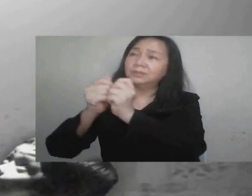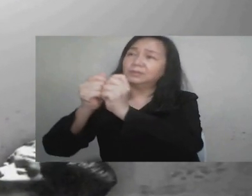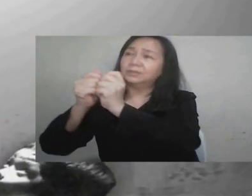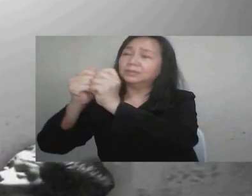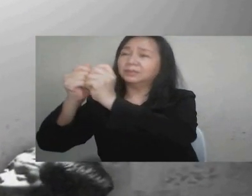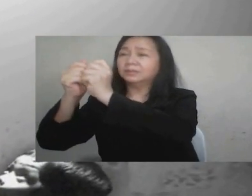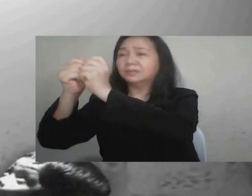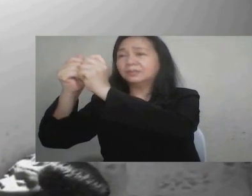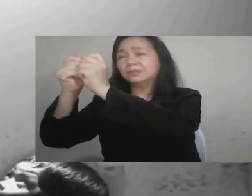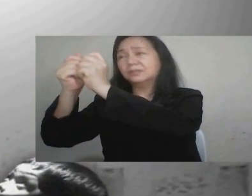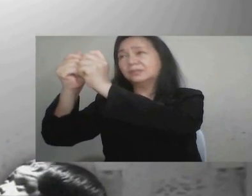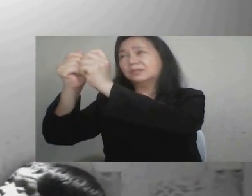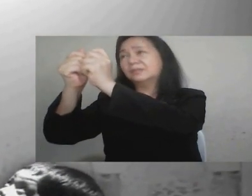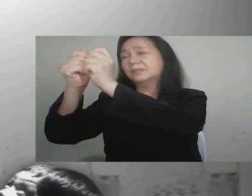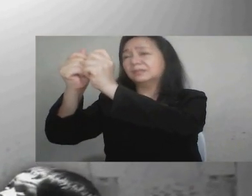ipinagawwo.